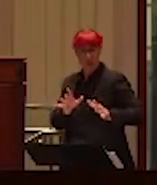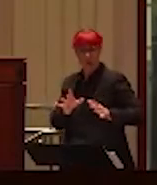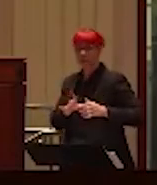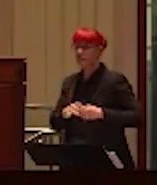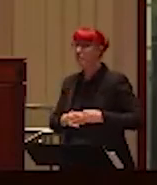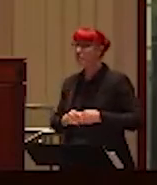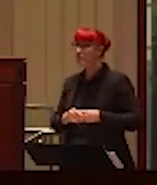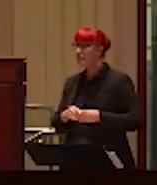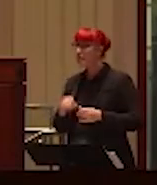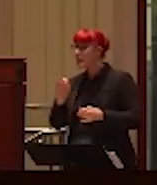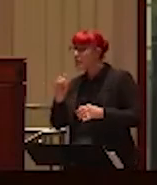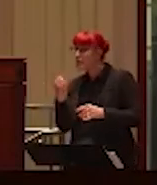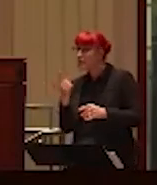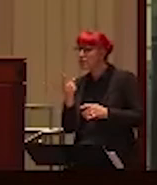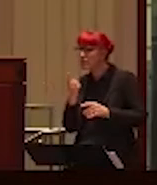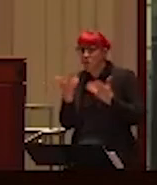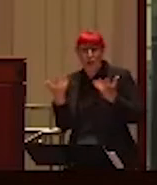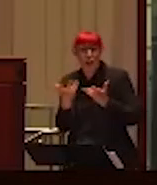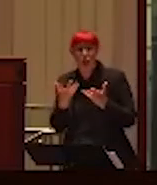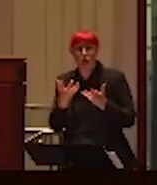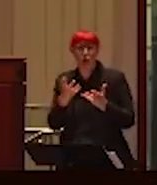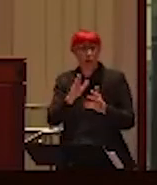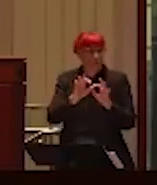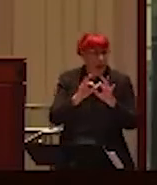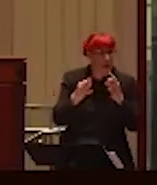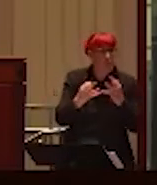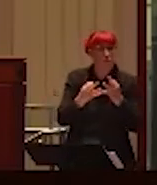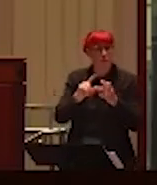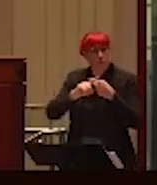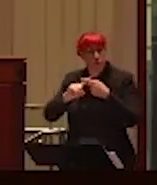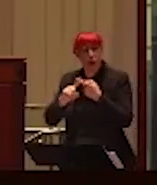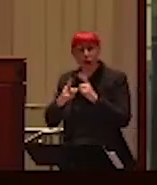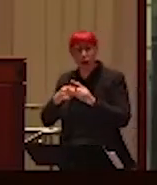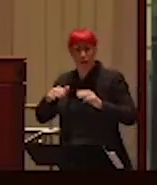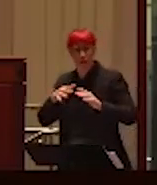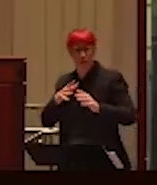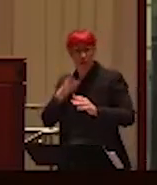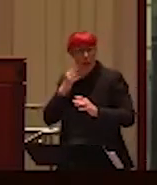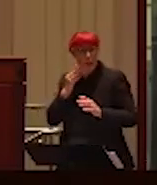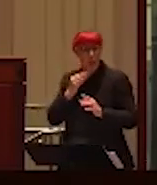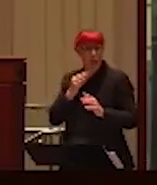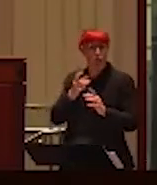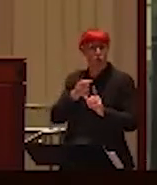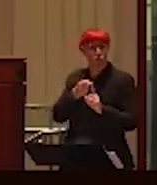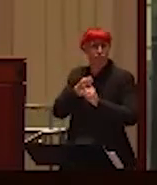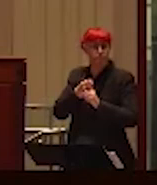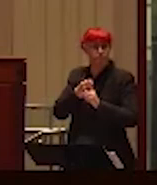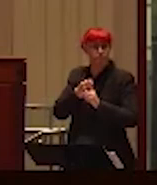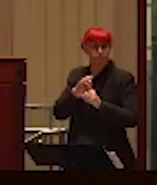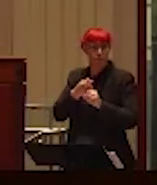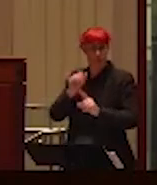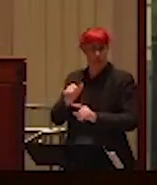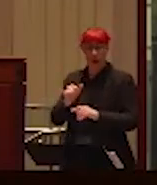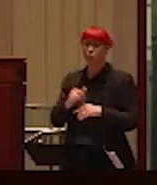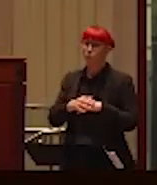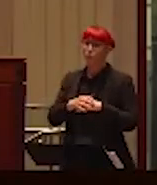have family members or friends or people, you know, who've been affected. And so I want to honor the